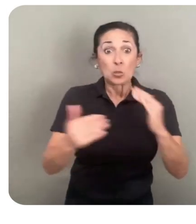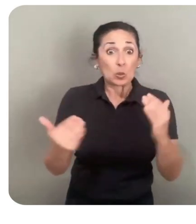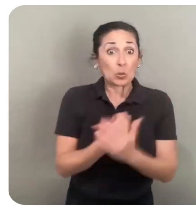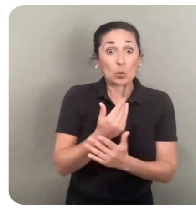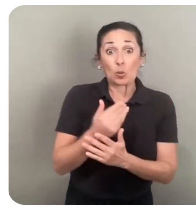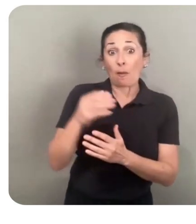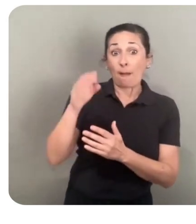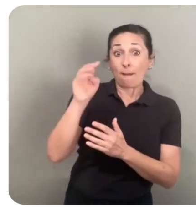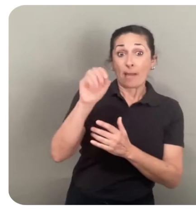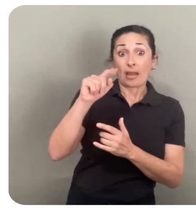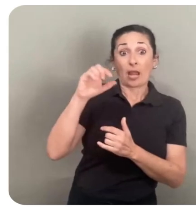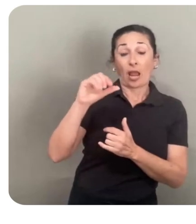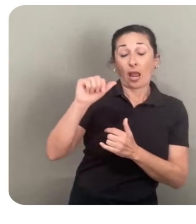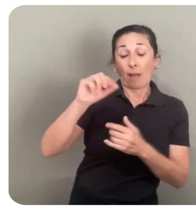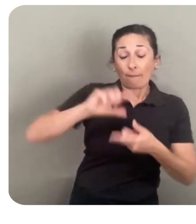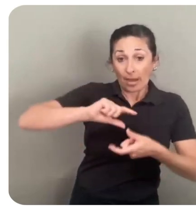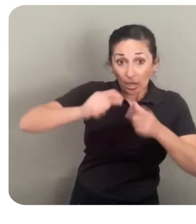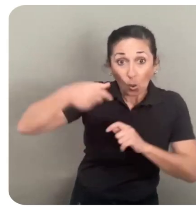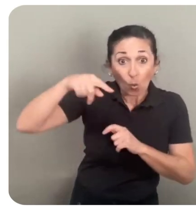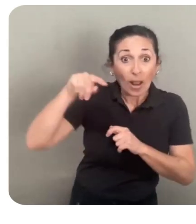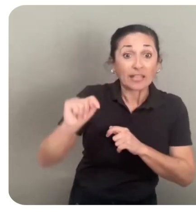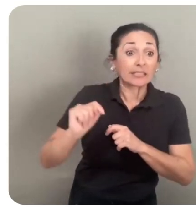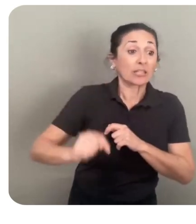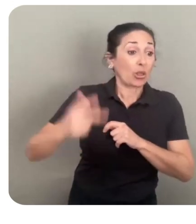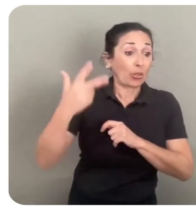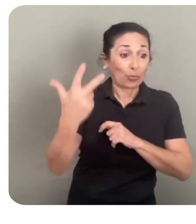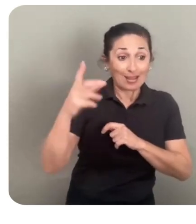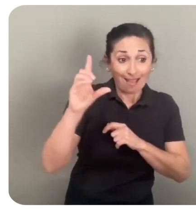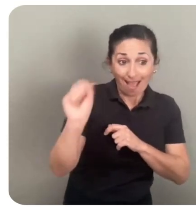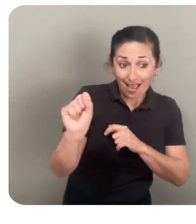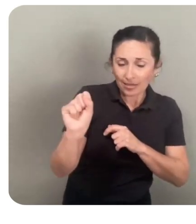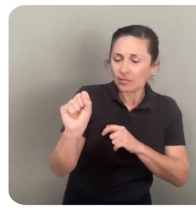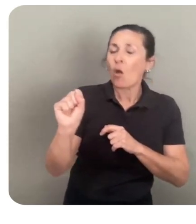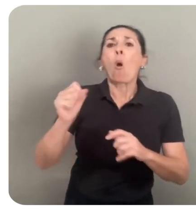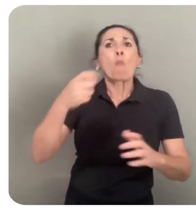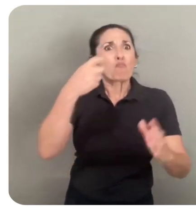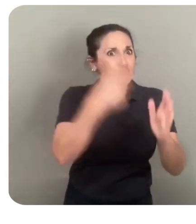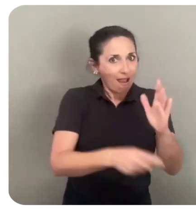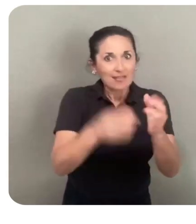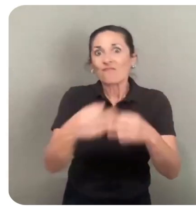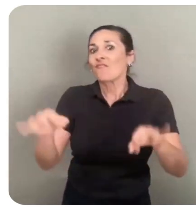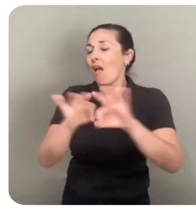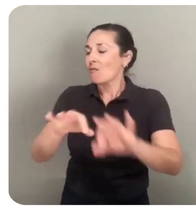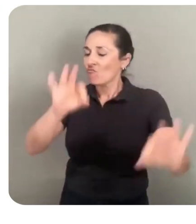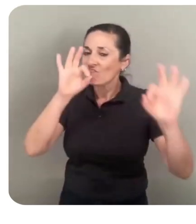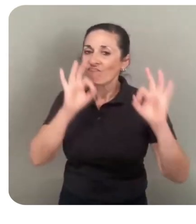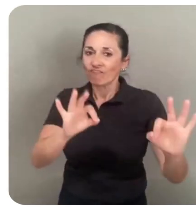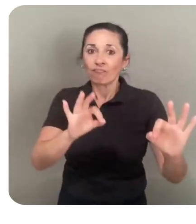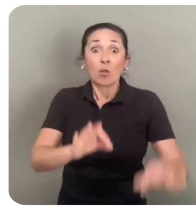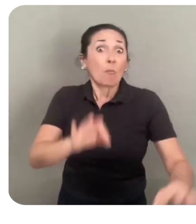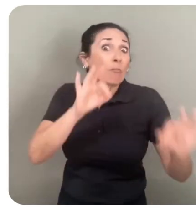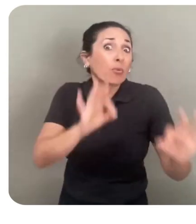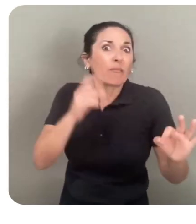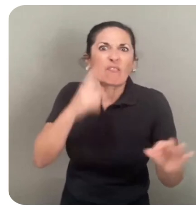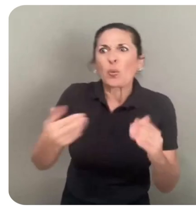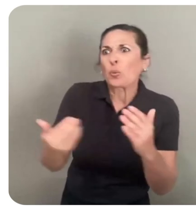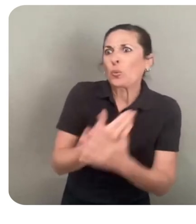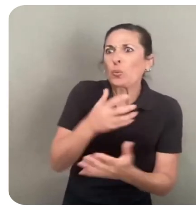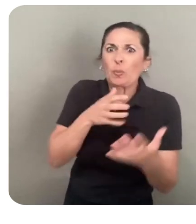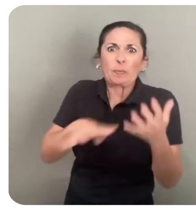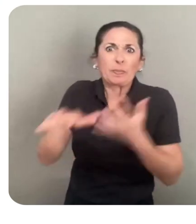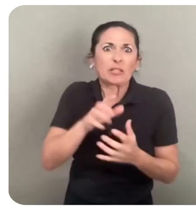3S, offers the right combination of price and value. It's perfect for those new to mixed reality